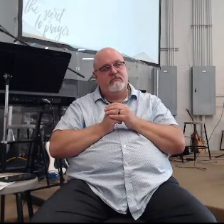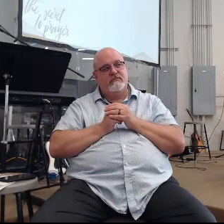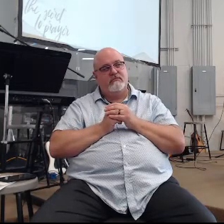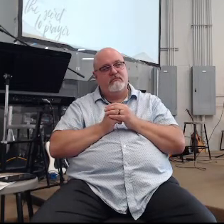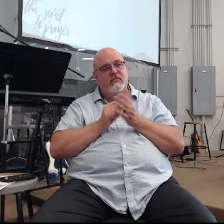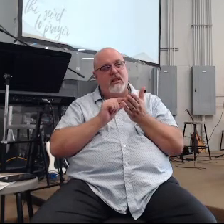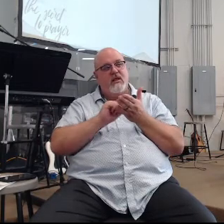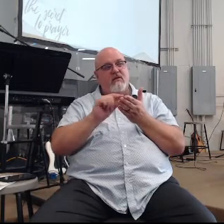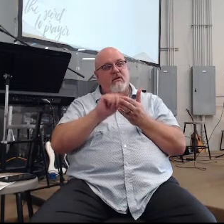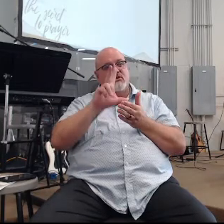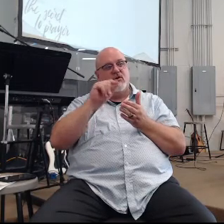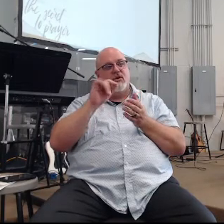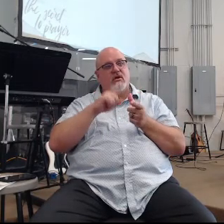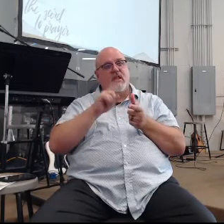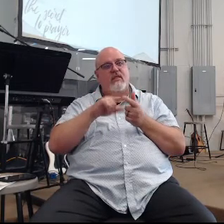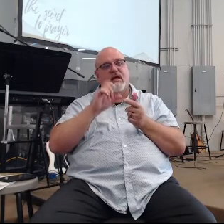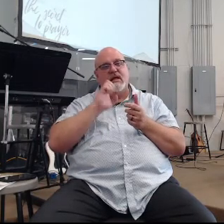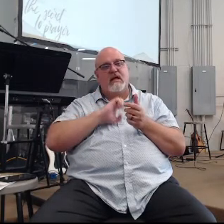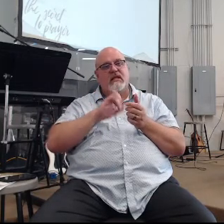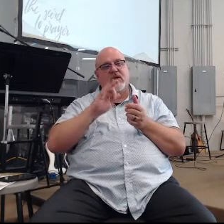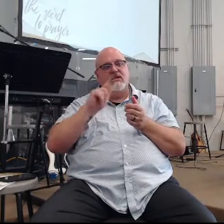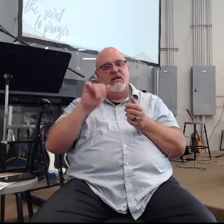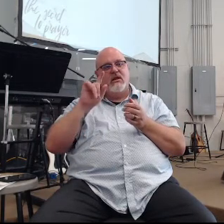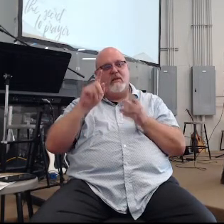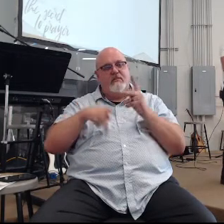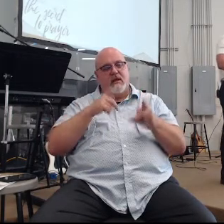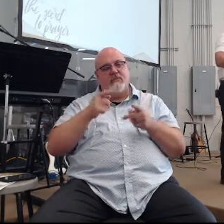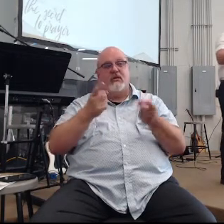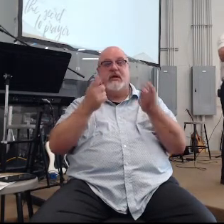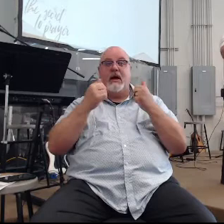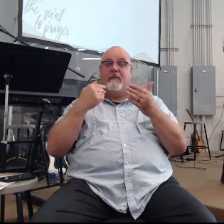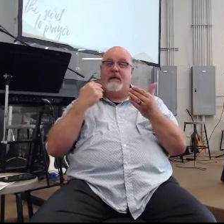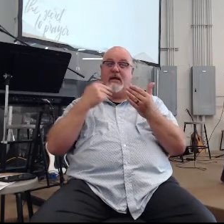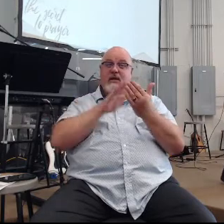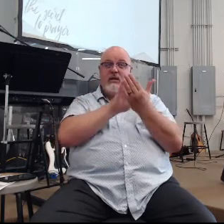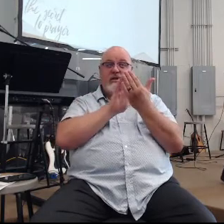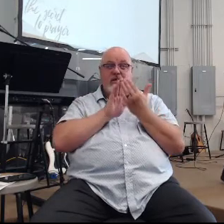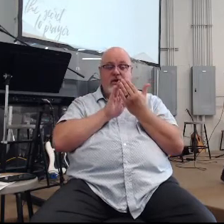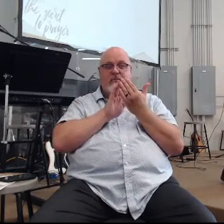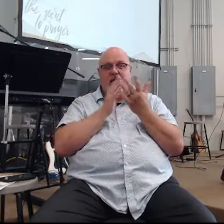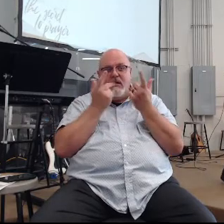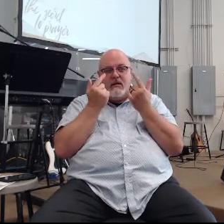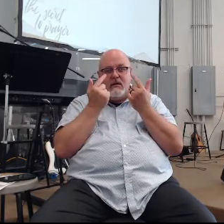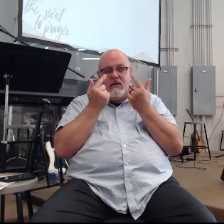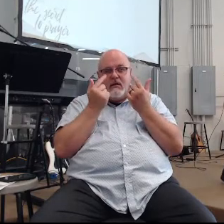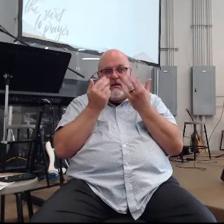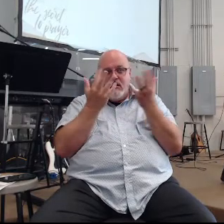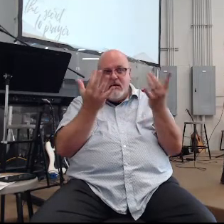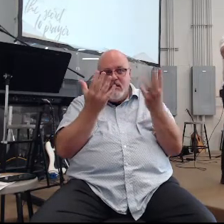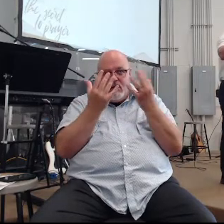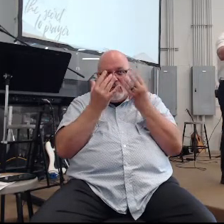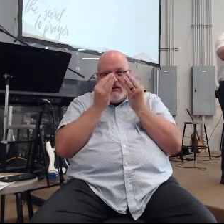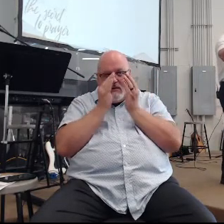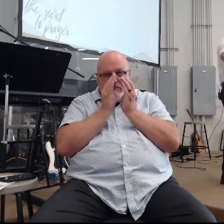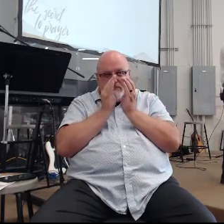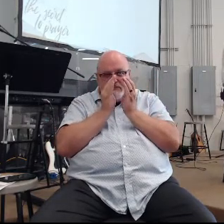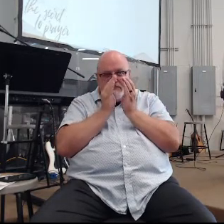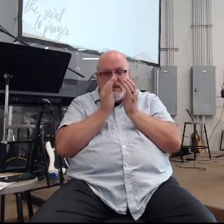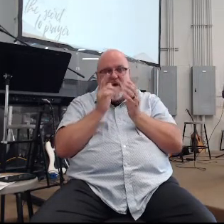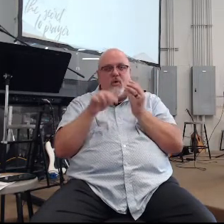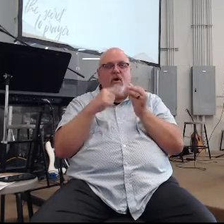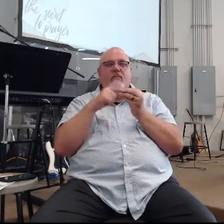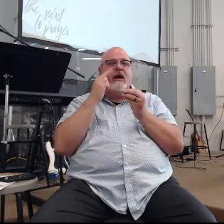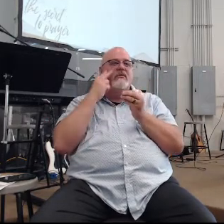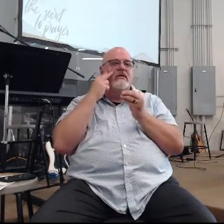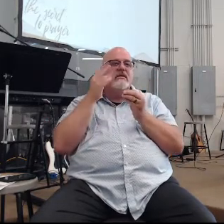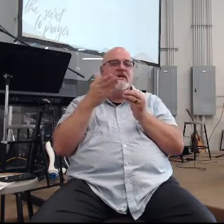verse 30 then Elijah said to the people come near me it's his way of going hey guys huddle up huddle up because we're about